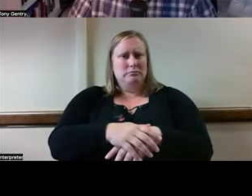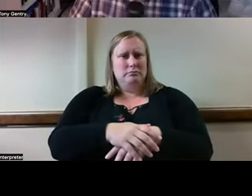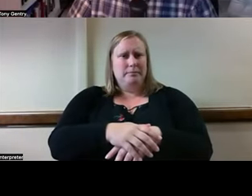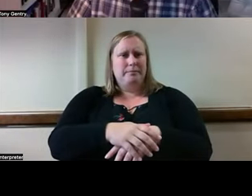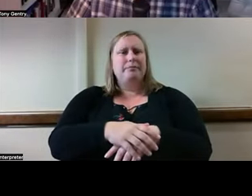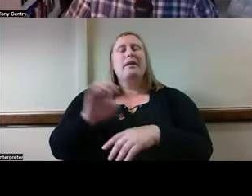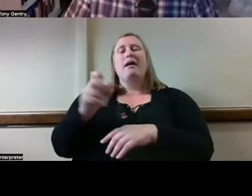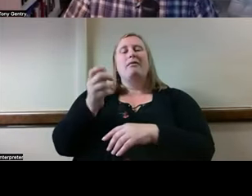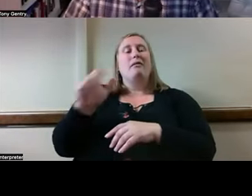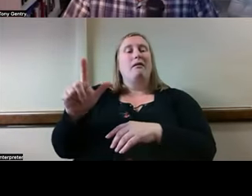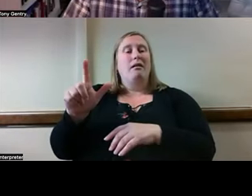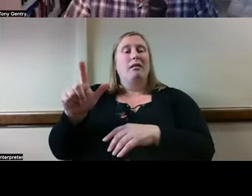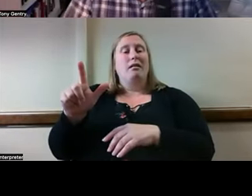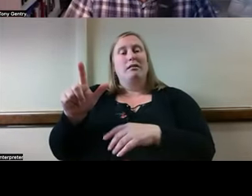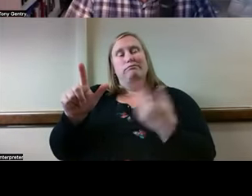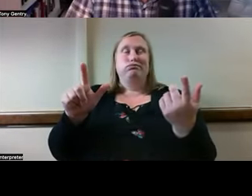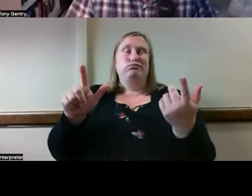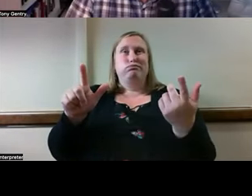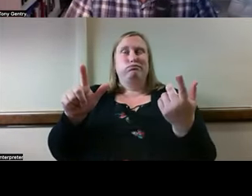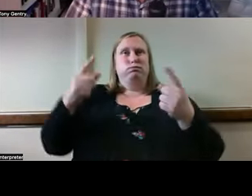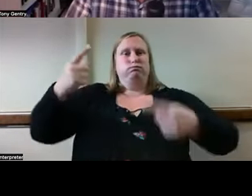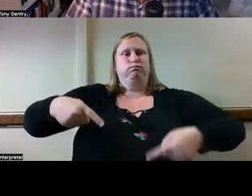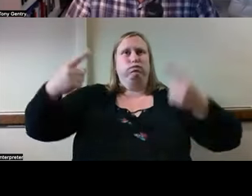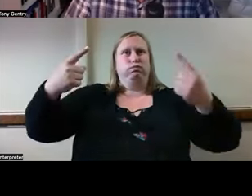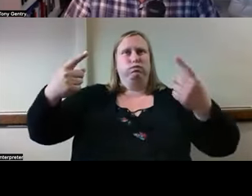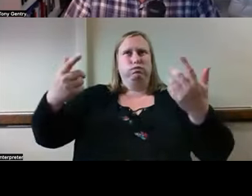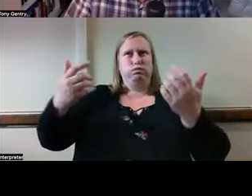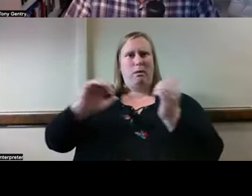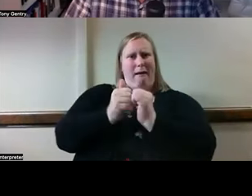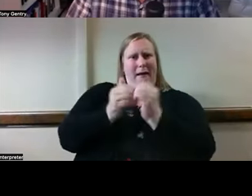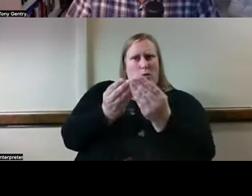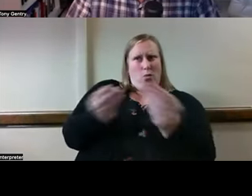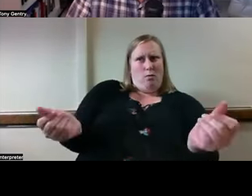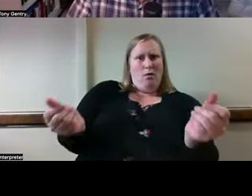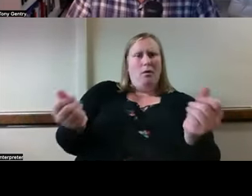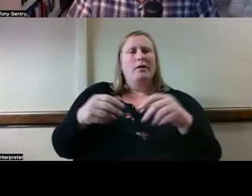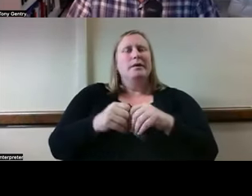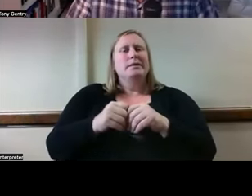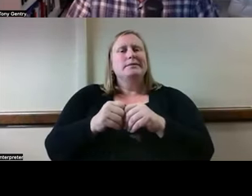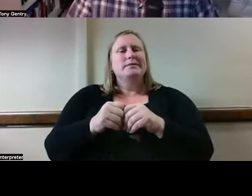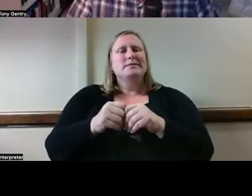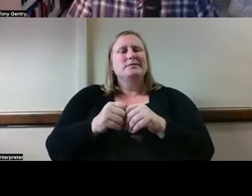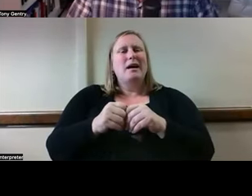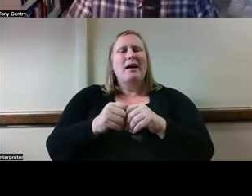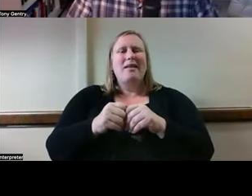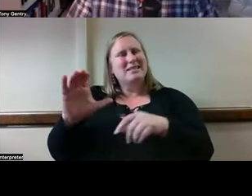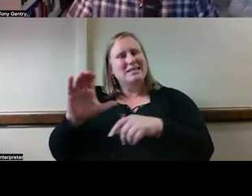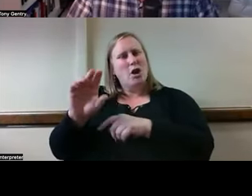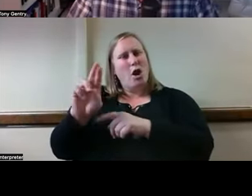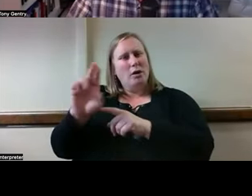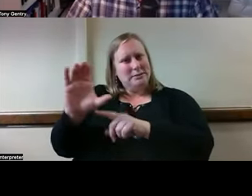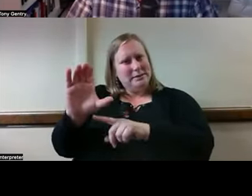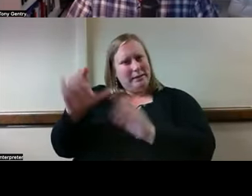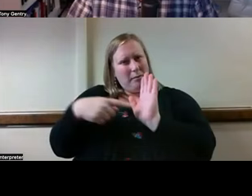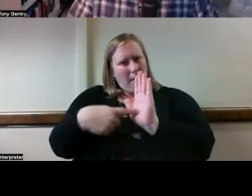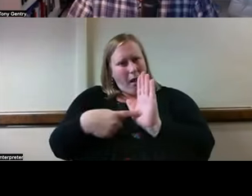however, as difficult as it may be to resolve, there are guidelines provided again by the CRC. And